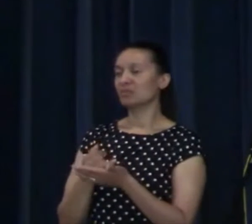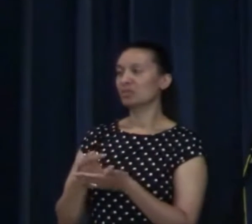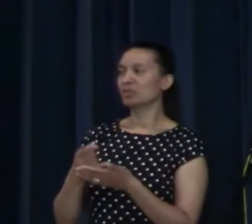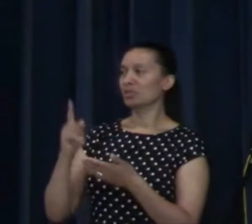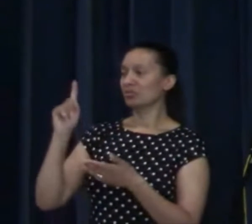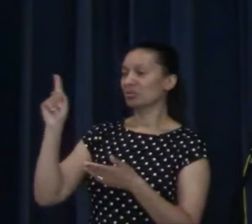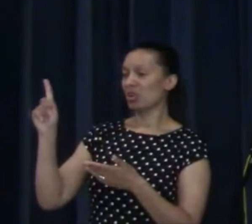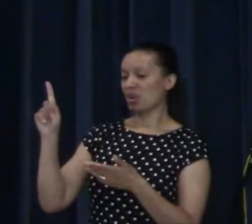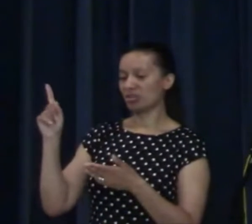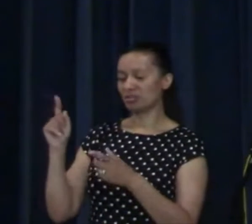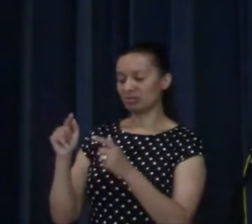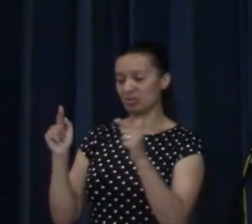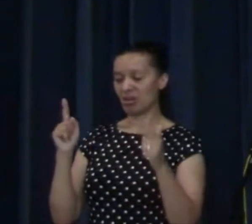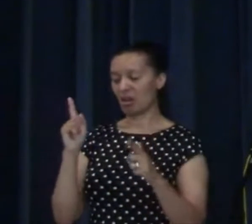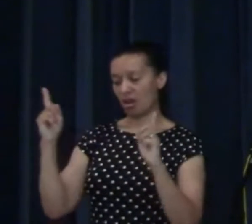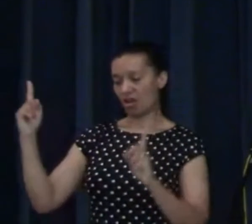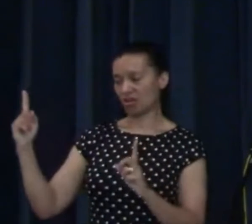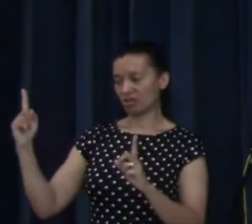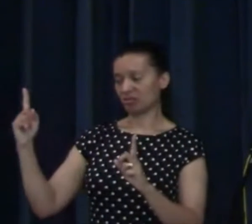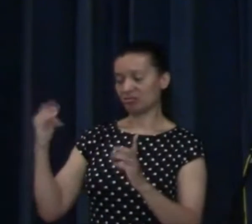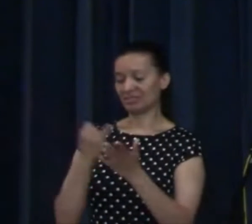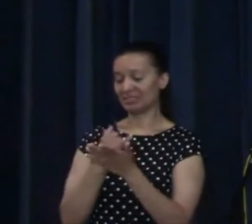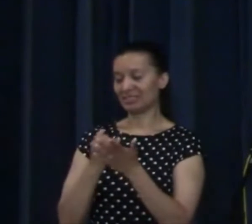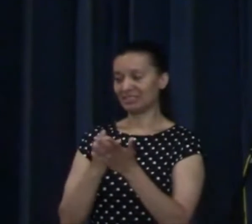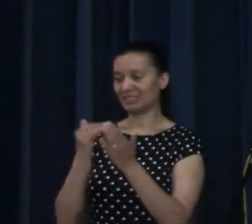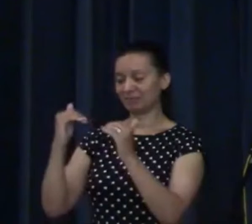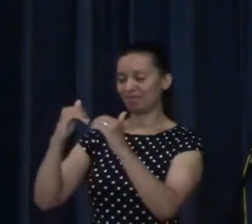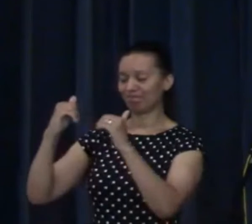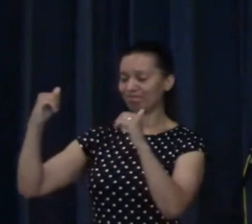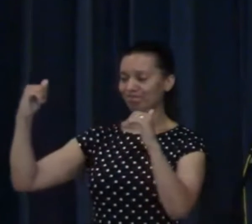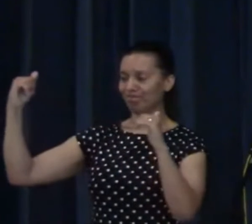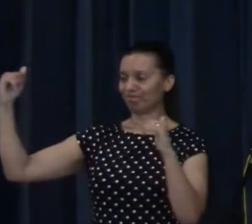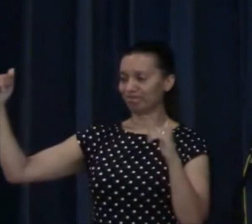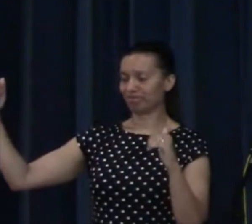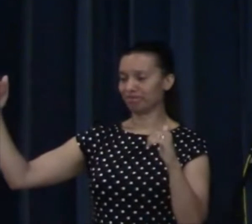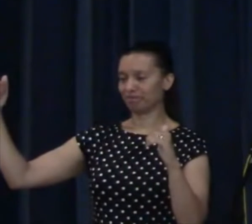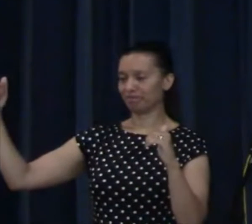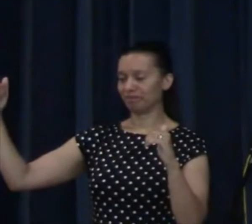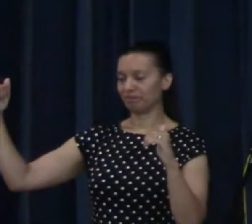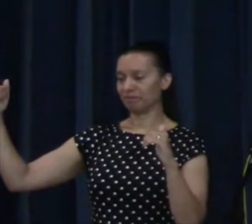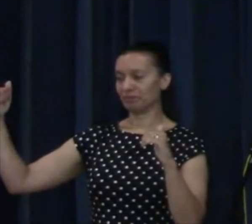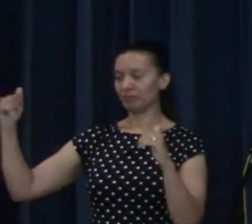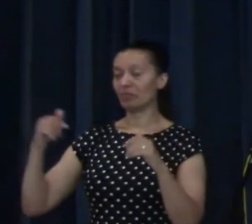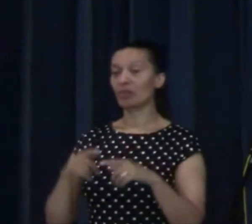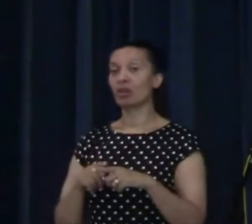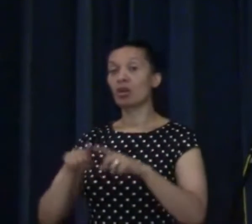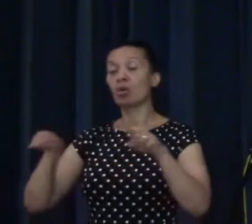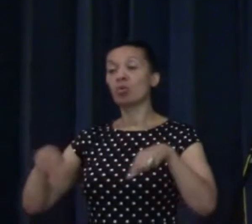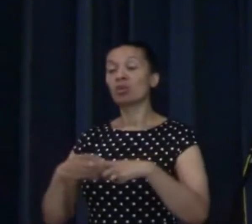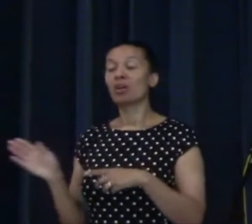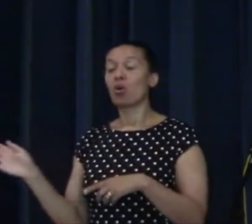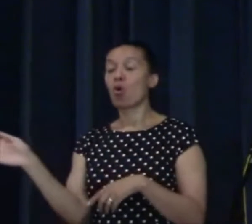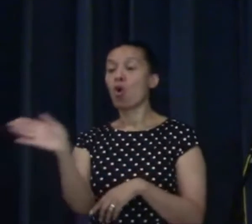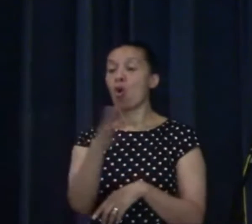And I've said it before, and I'll say it again, and it offends people every time I say it. We all sin. We've all